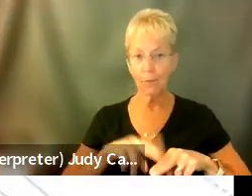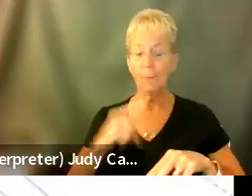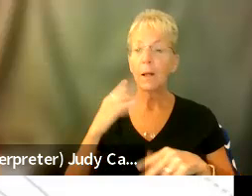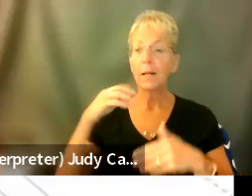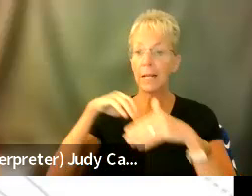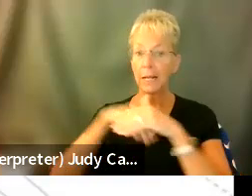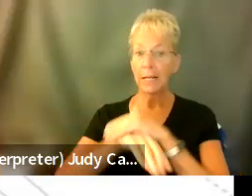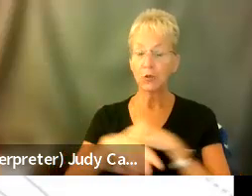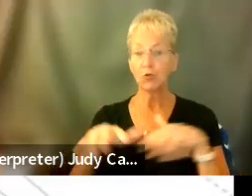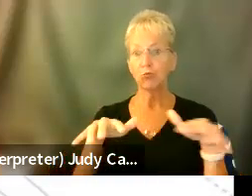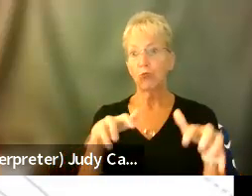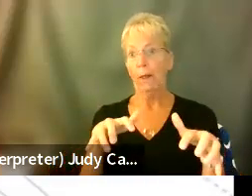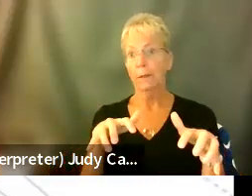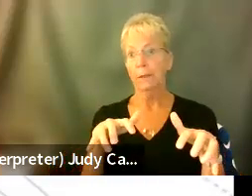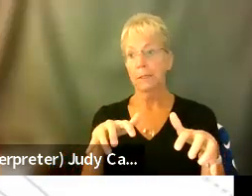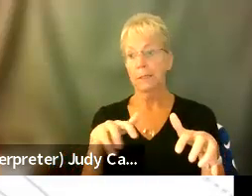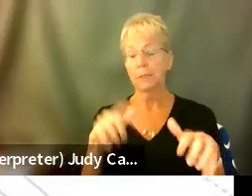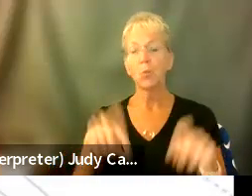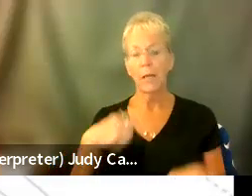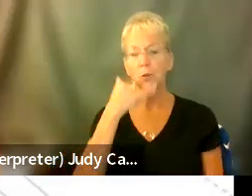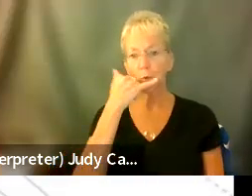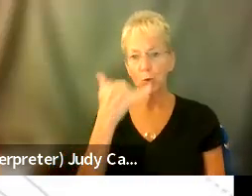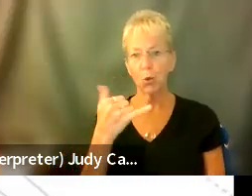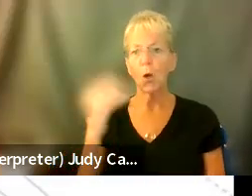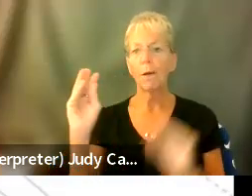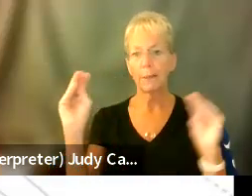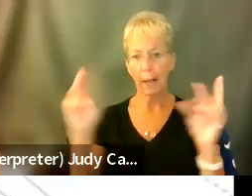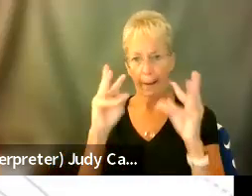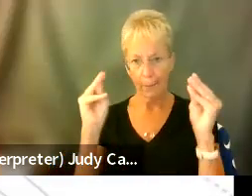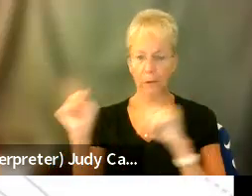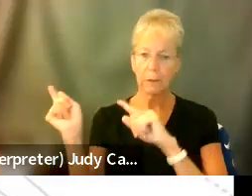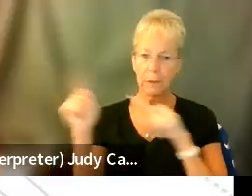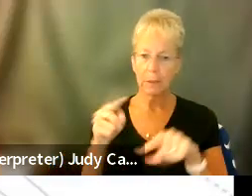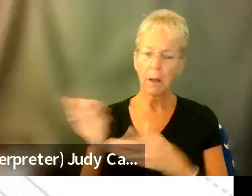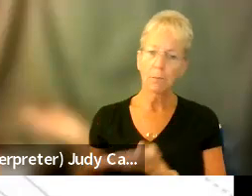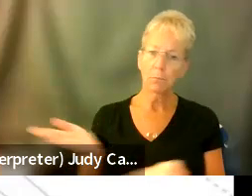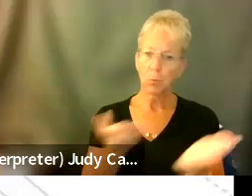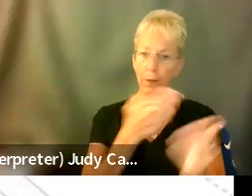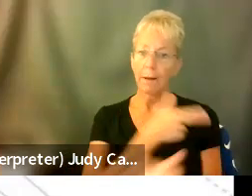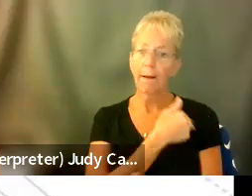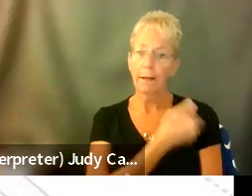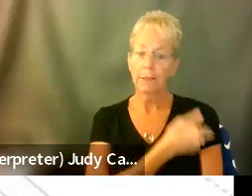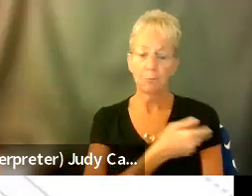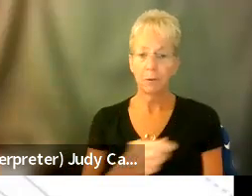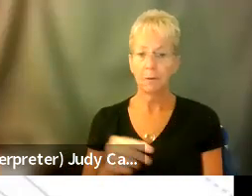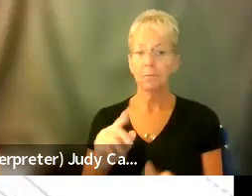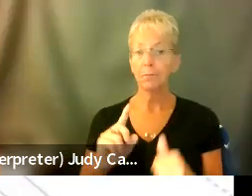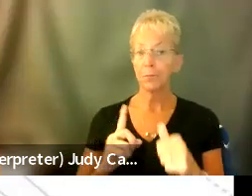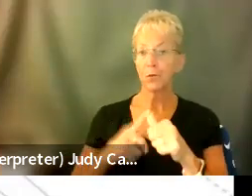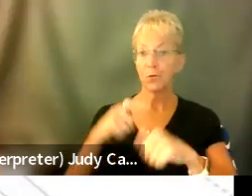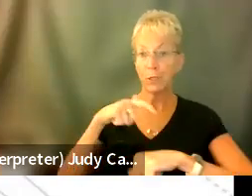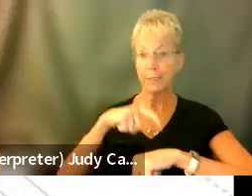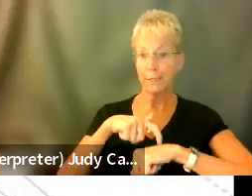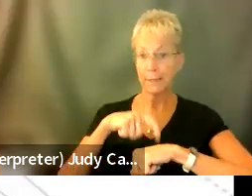paralysis, we had to call, you know, an ambulance to come and take me to the hospital. And the first time that